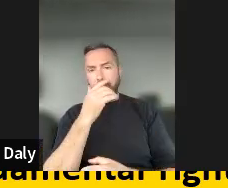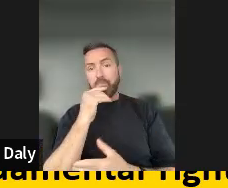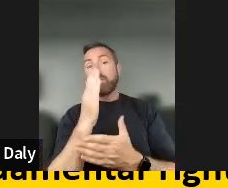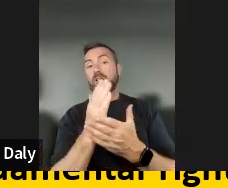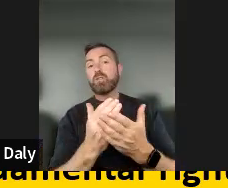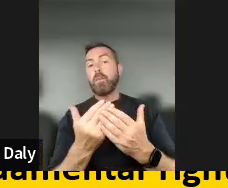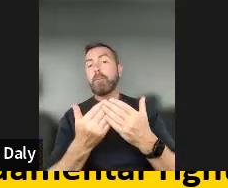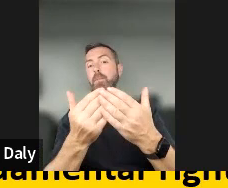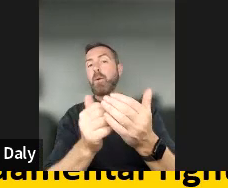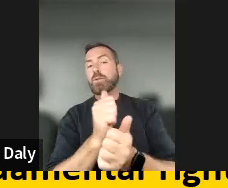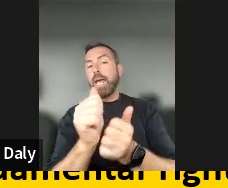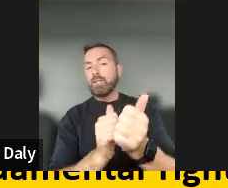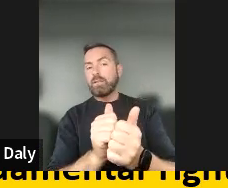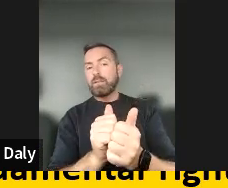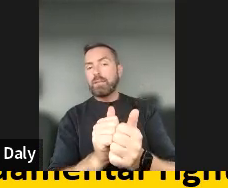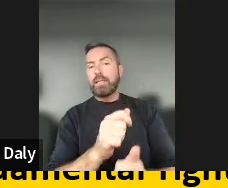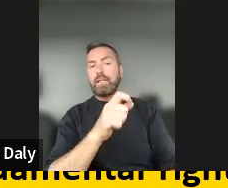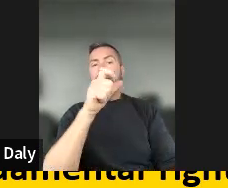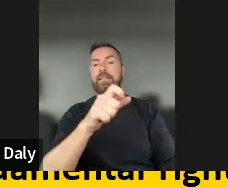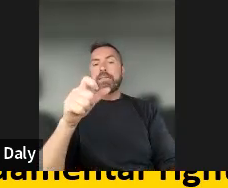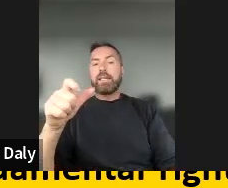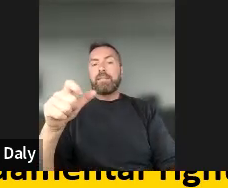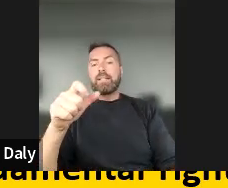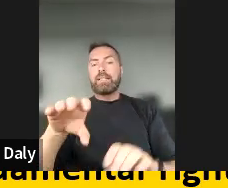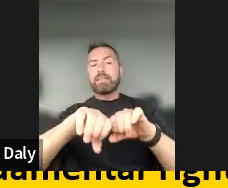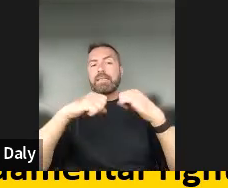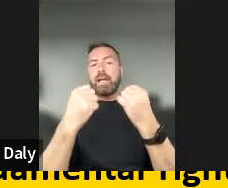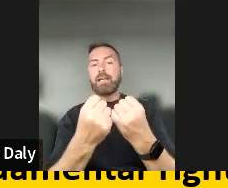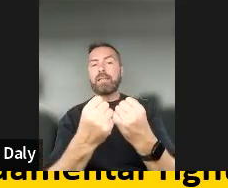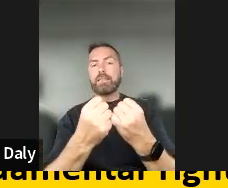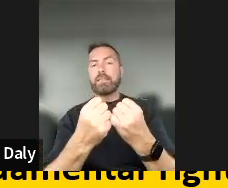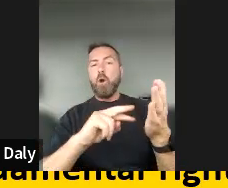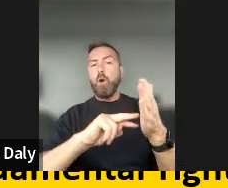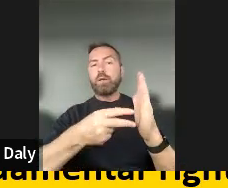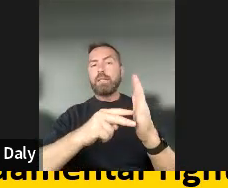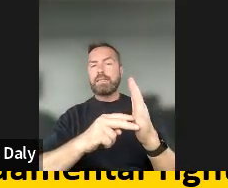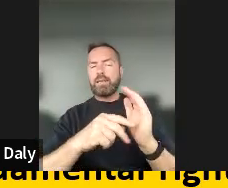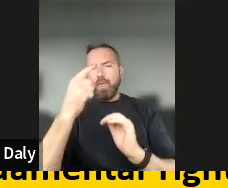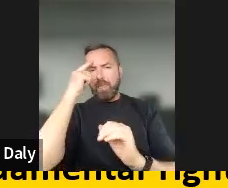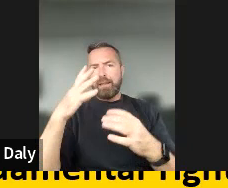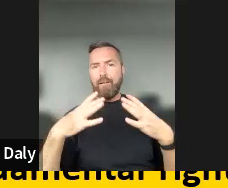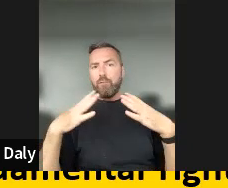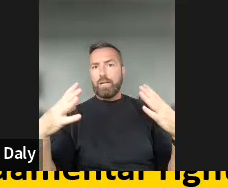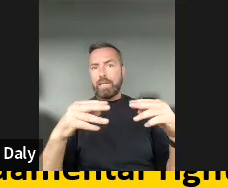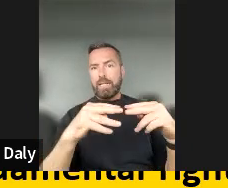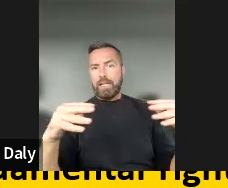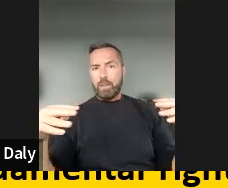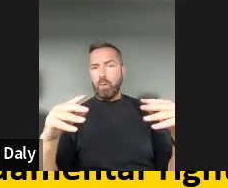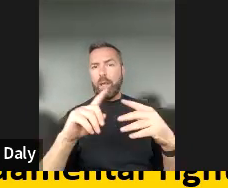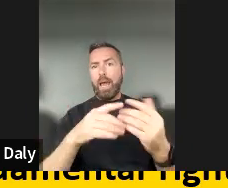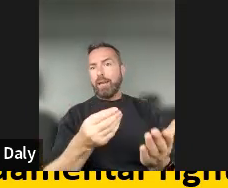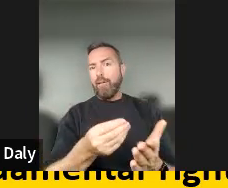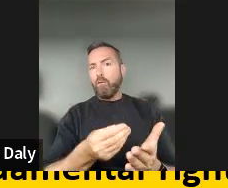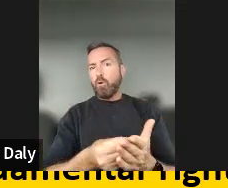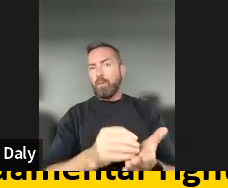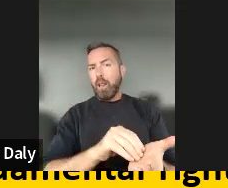civil society organizations think that free, equal, and affordable internet should become just a